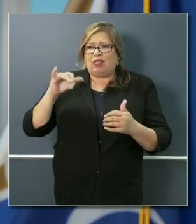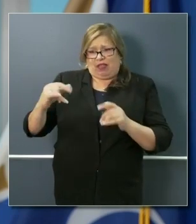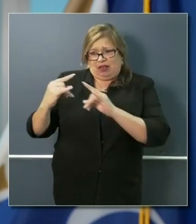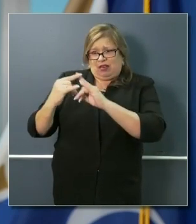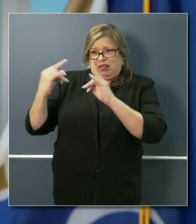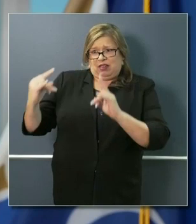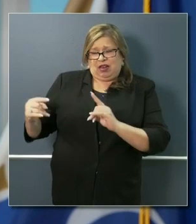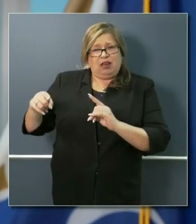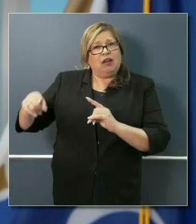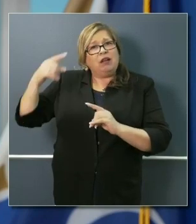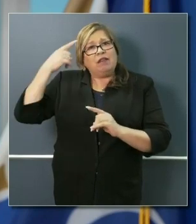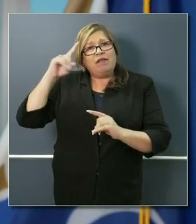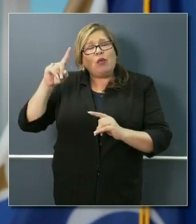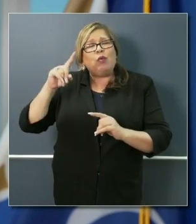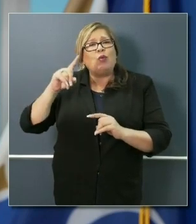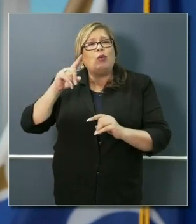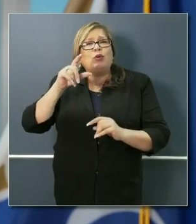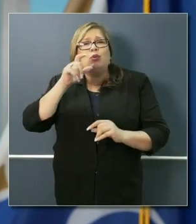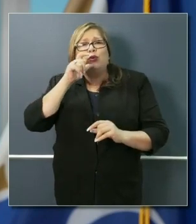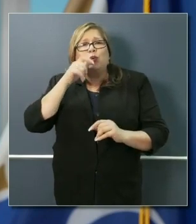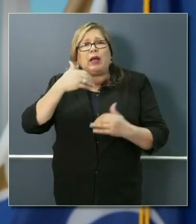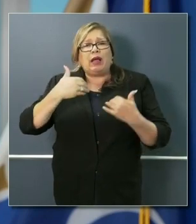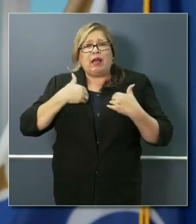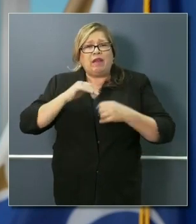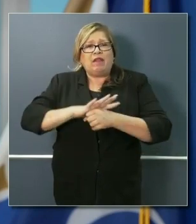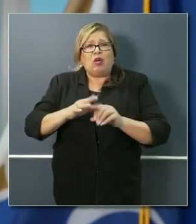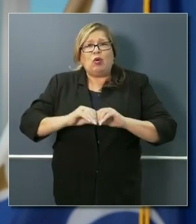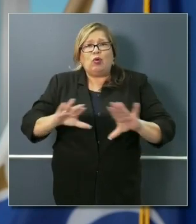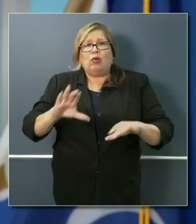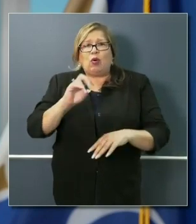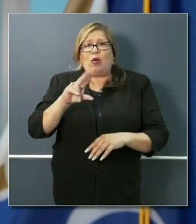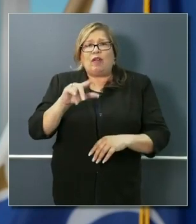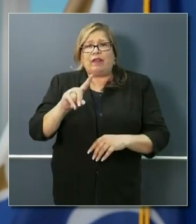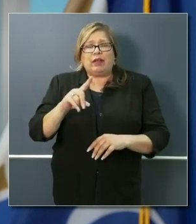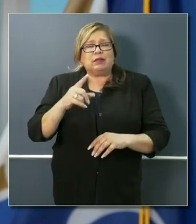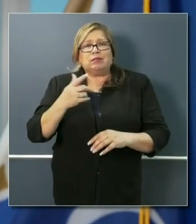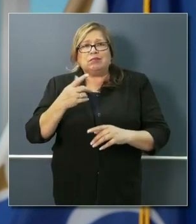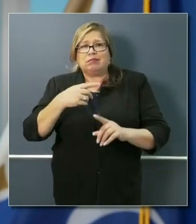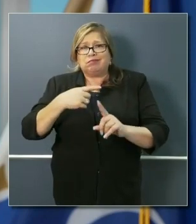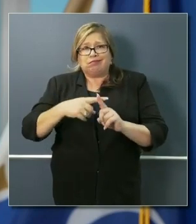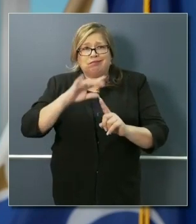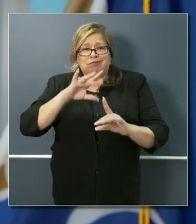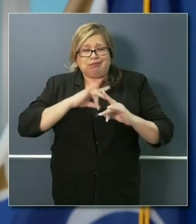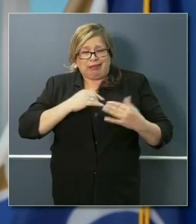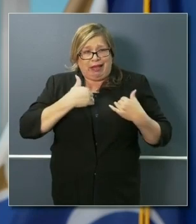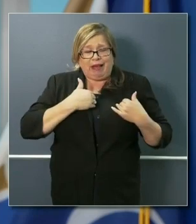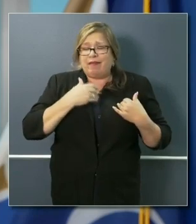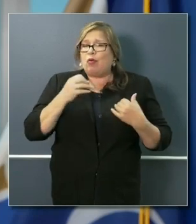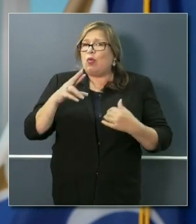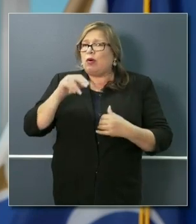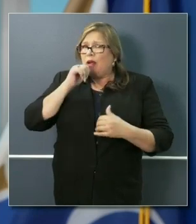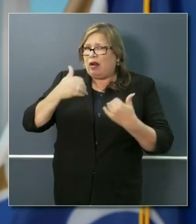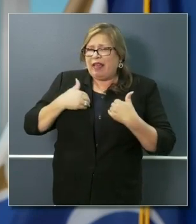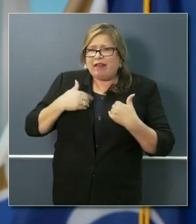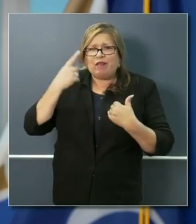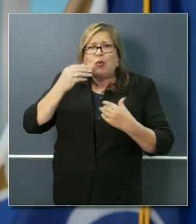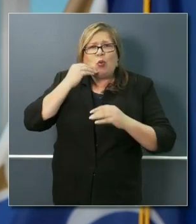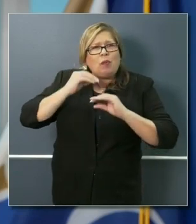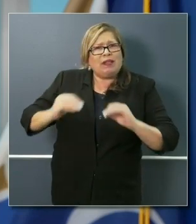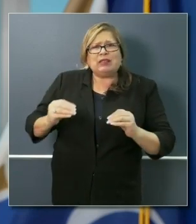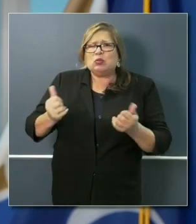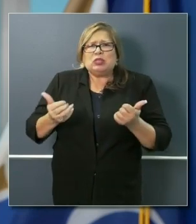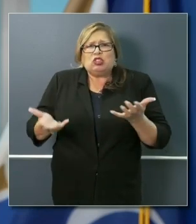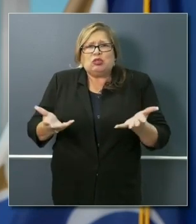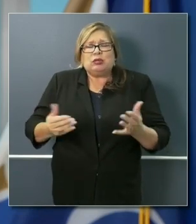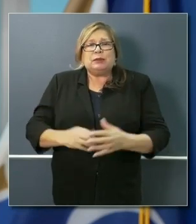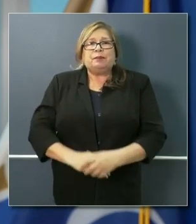COVID-positive homeless people, as well as perhaps homeless people who don't have the virus? So tomorrow we're